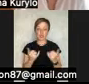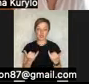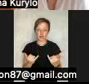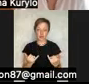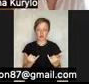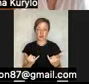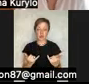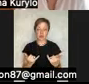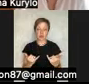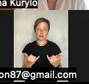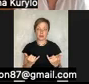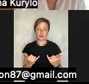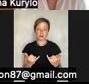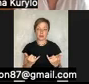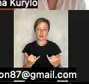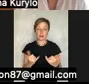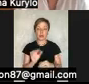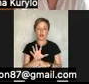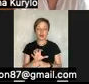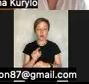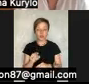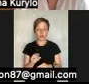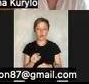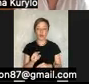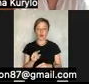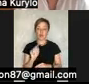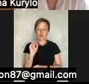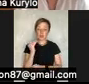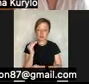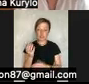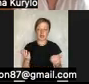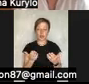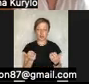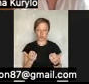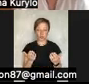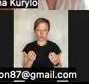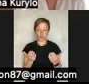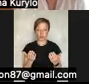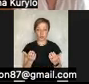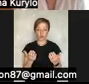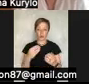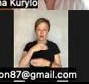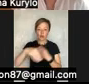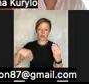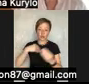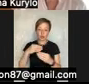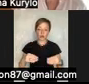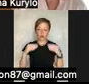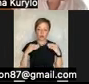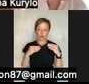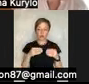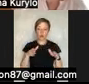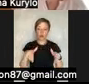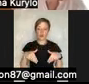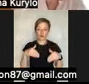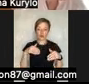question about the barriers or challenges the parents face today. In this photo, you can see a child wrapped in